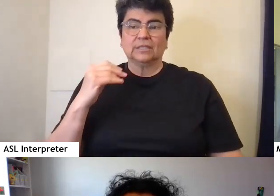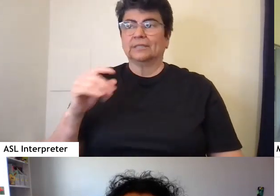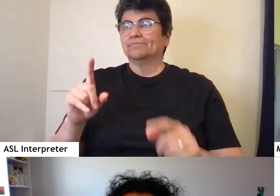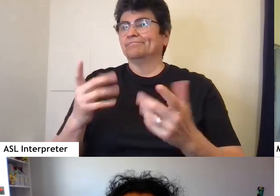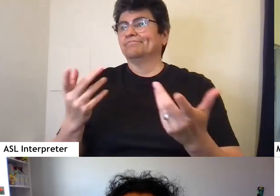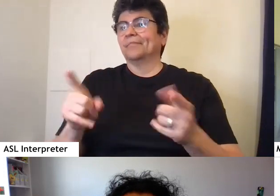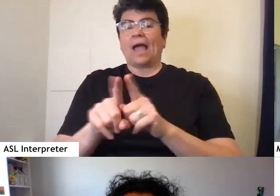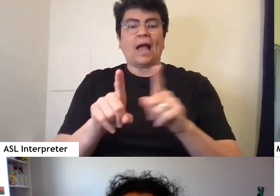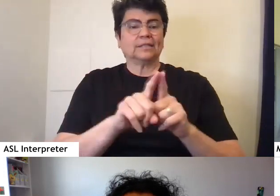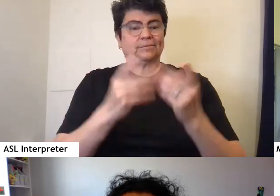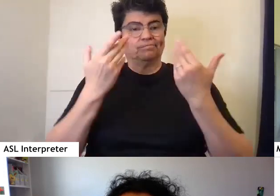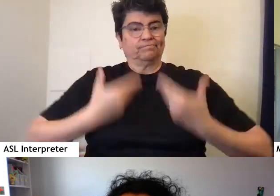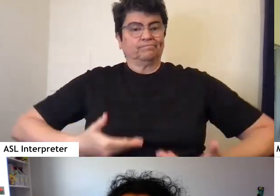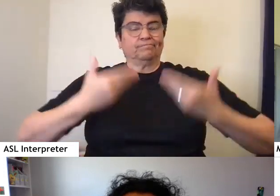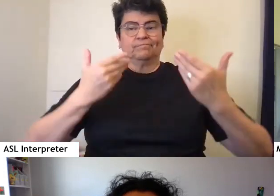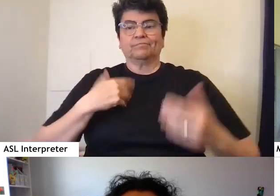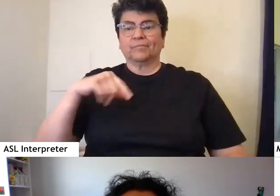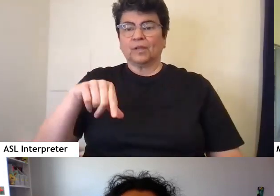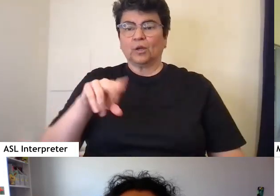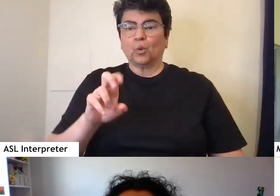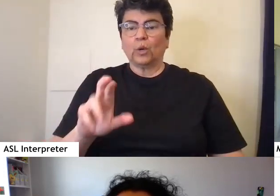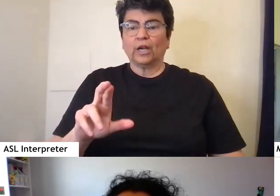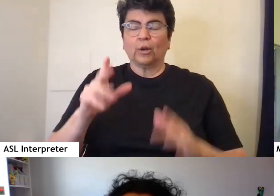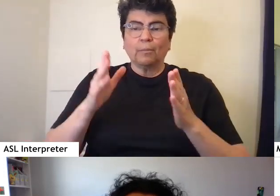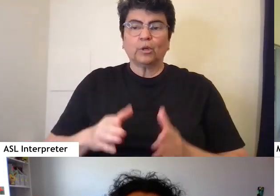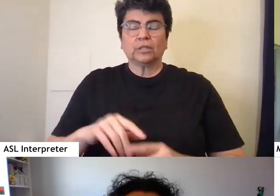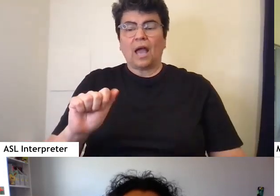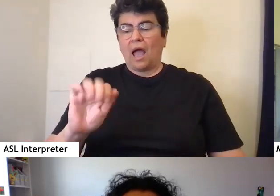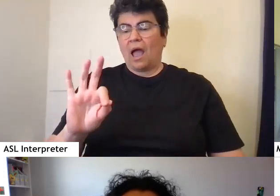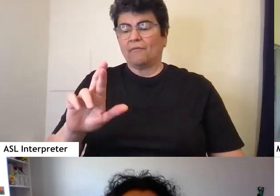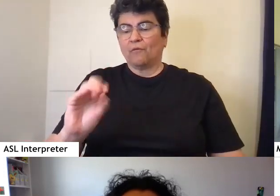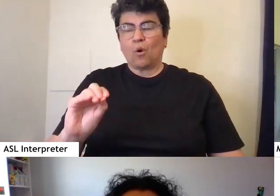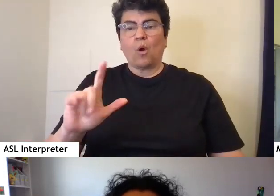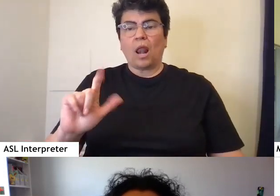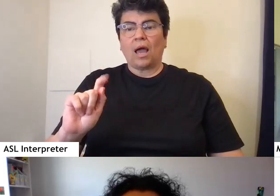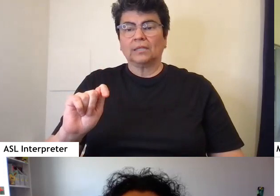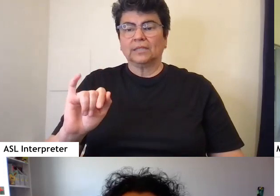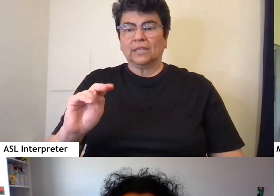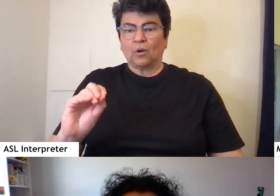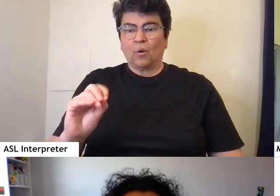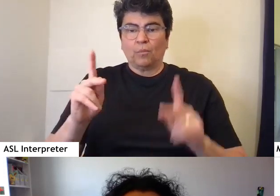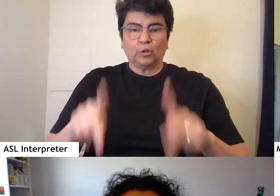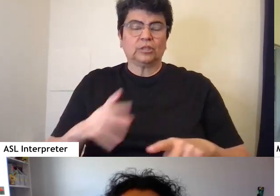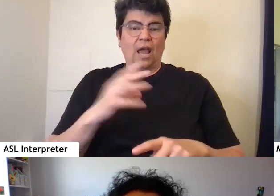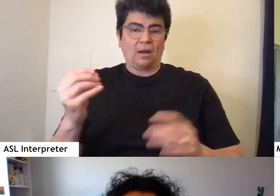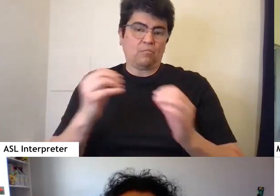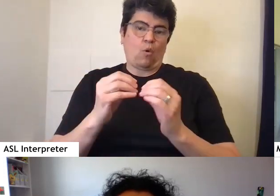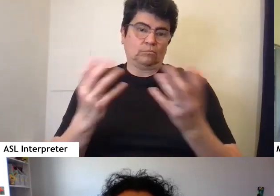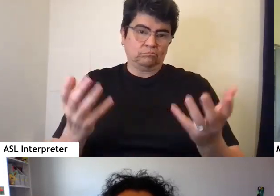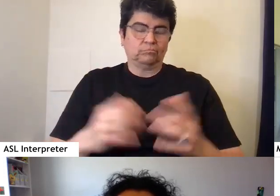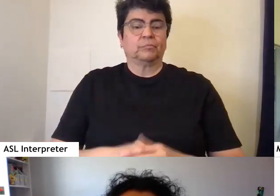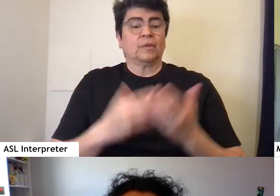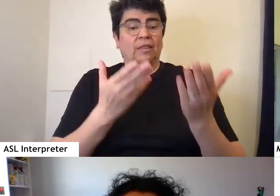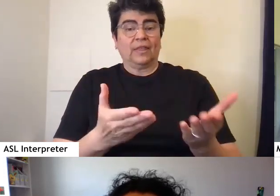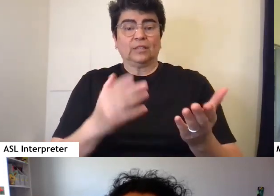a queer person, as an Afro-Latino person, and more. So this